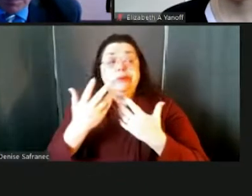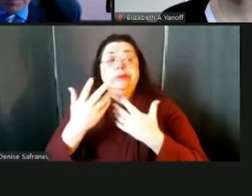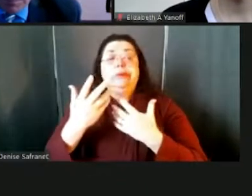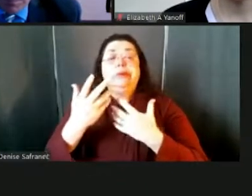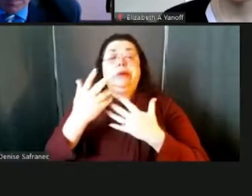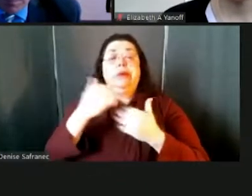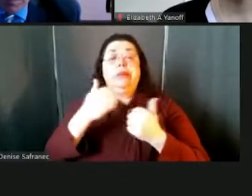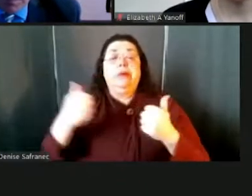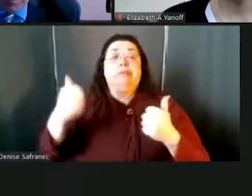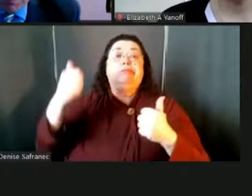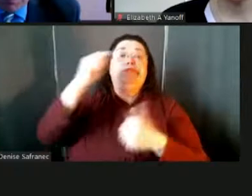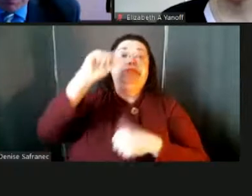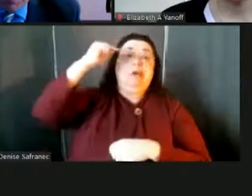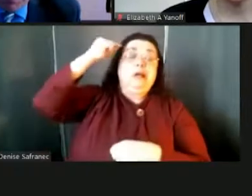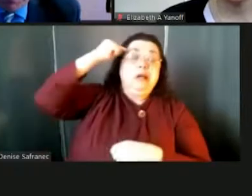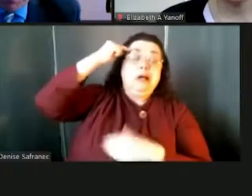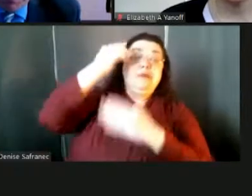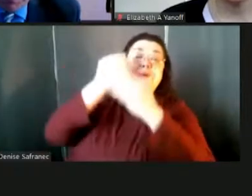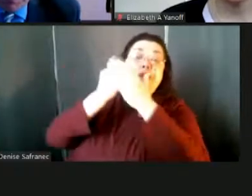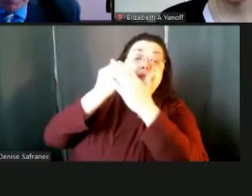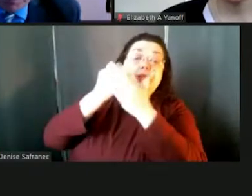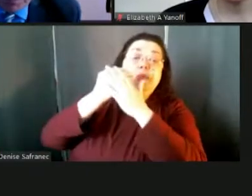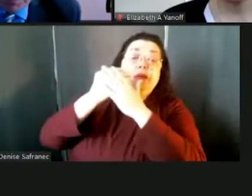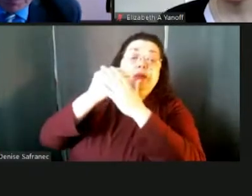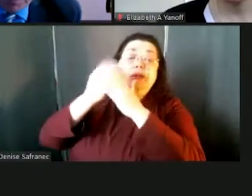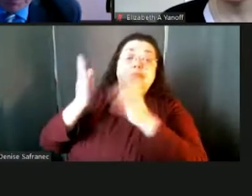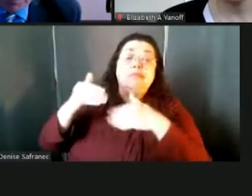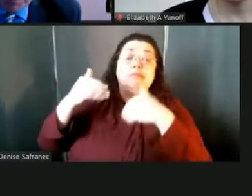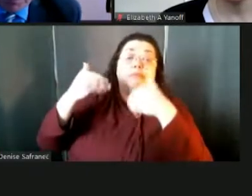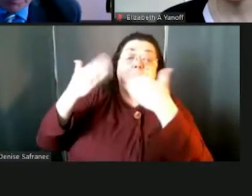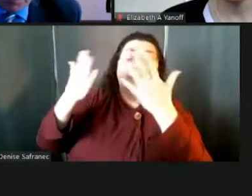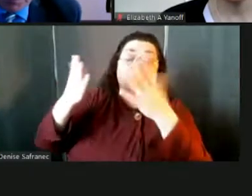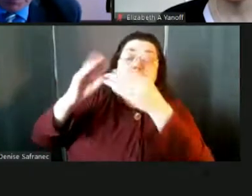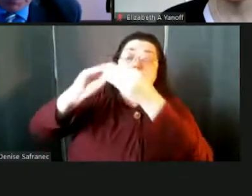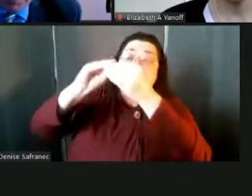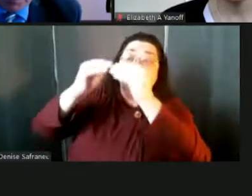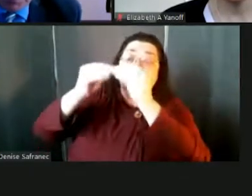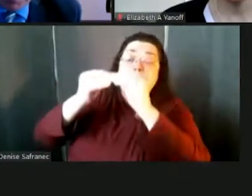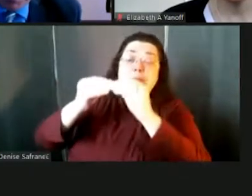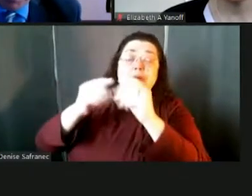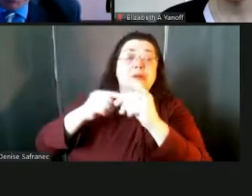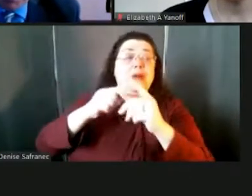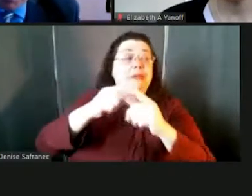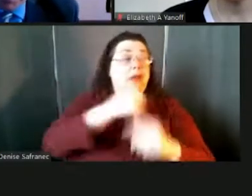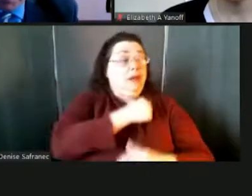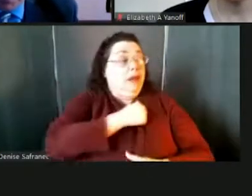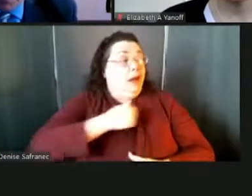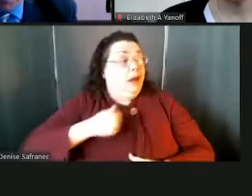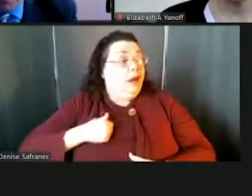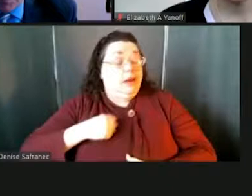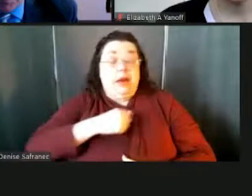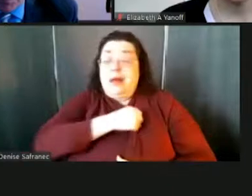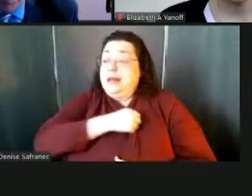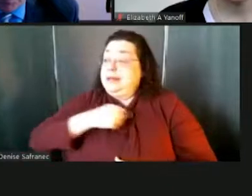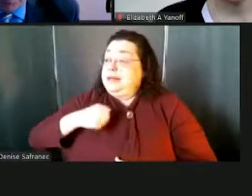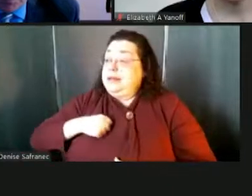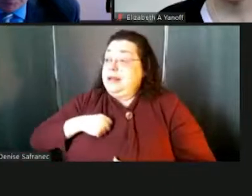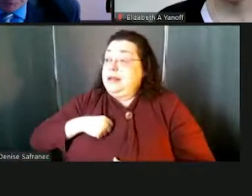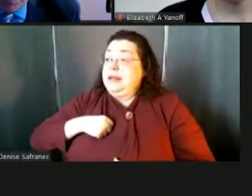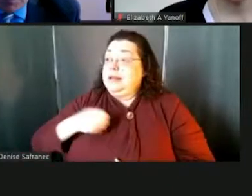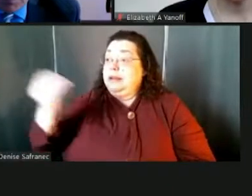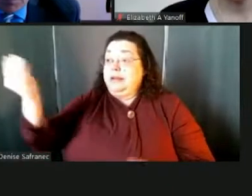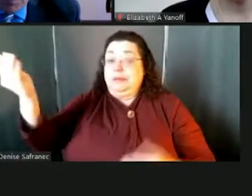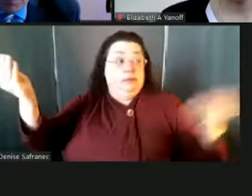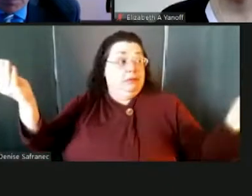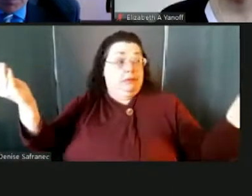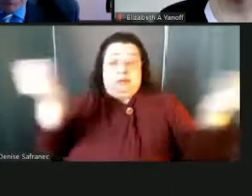with a certain amount of state aid. And then the Senate and Assembly do one house budgets and they usually increase it. And then there's some kind of negotiations